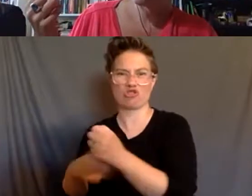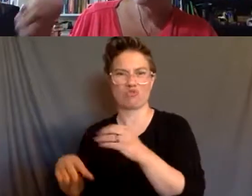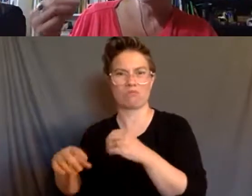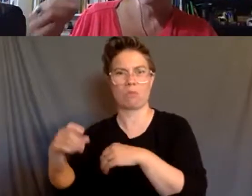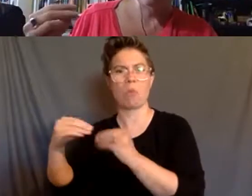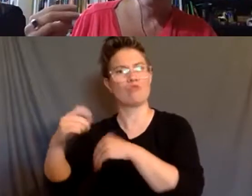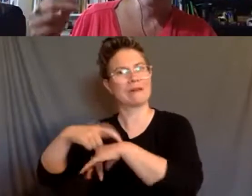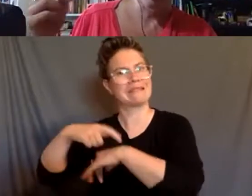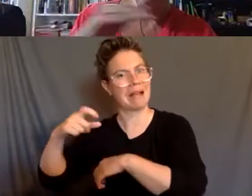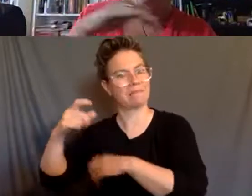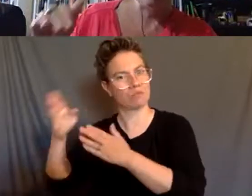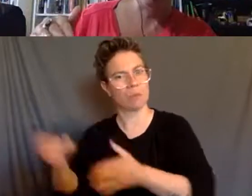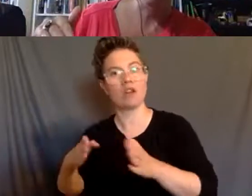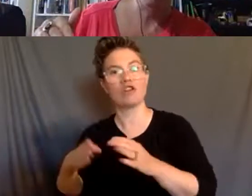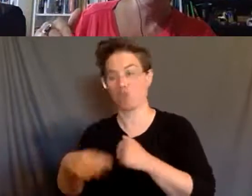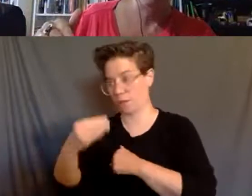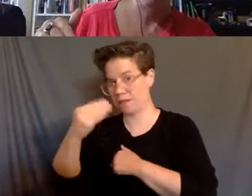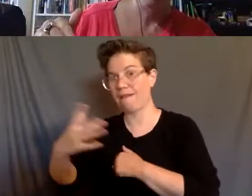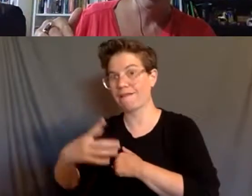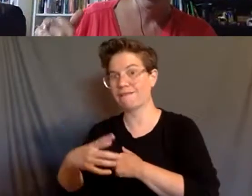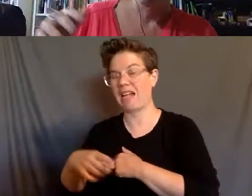But by this date, this will be closed.